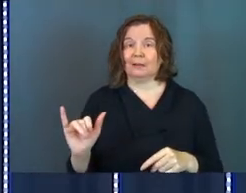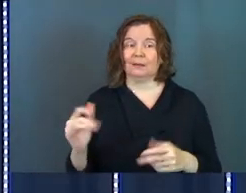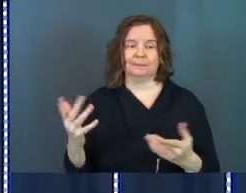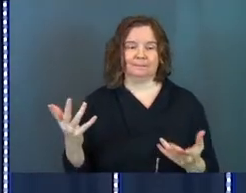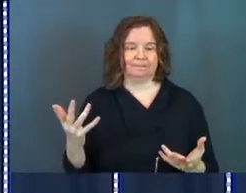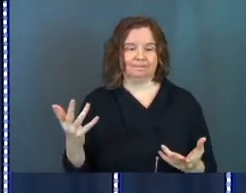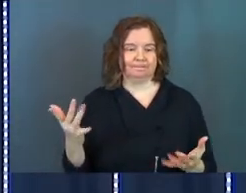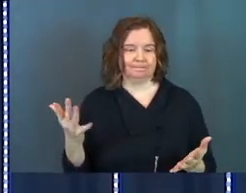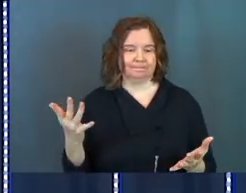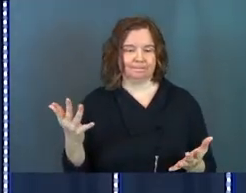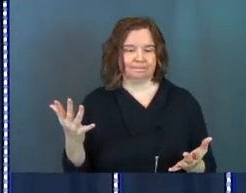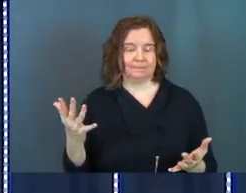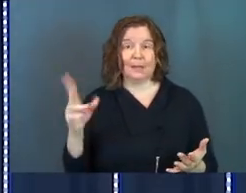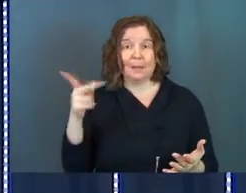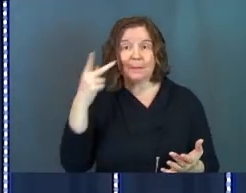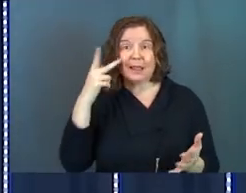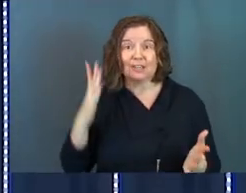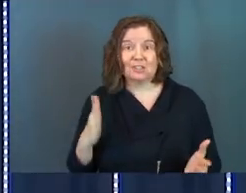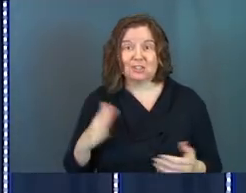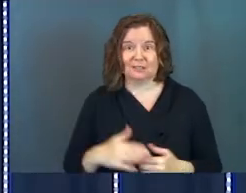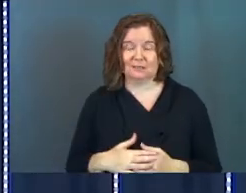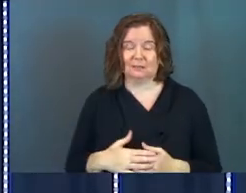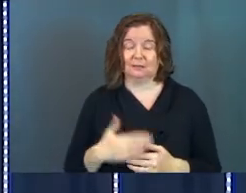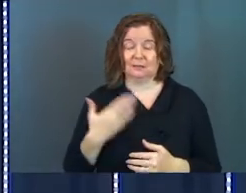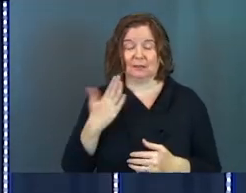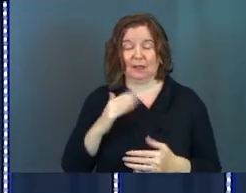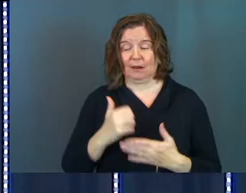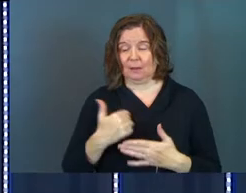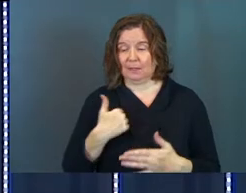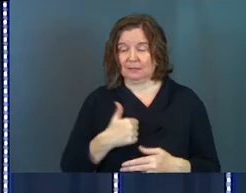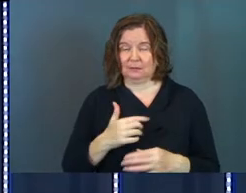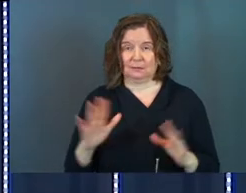politicians. God help us.